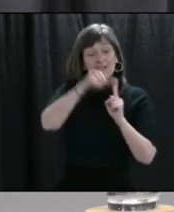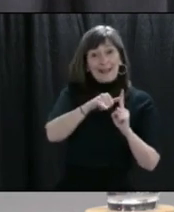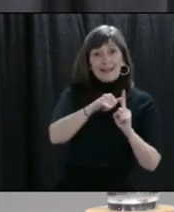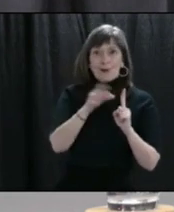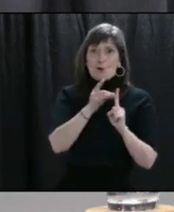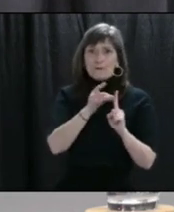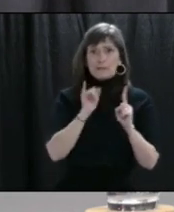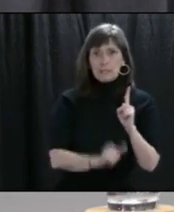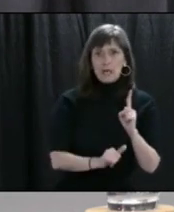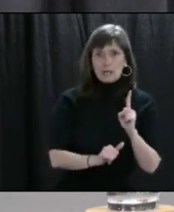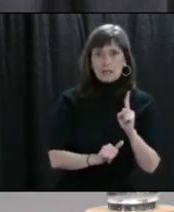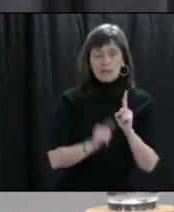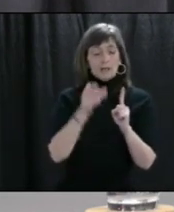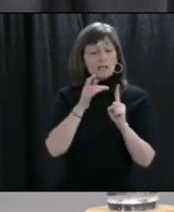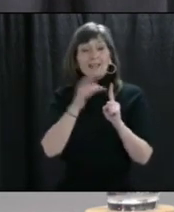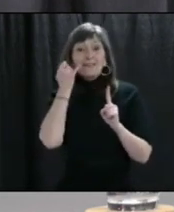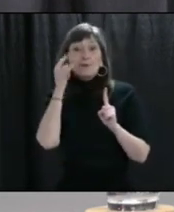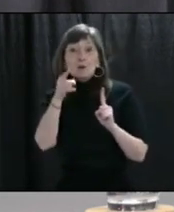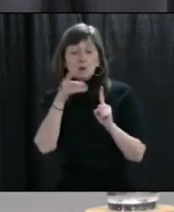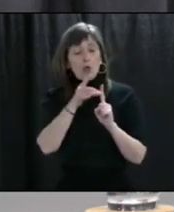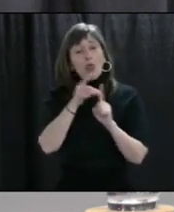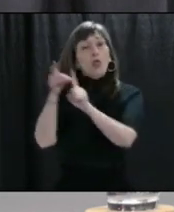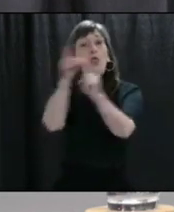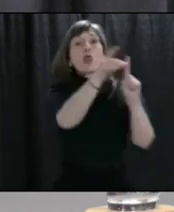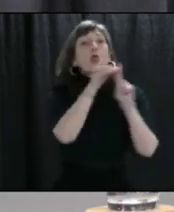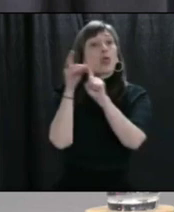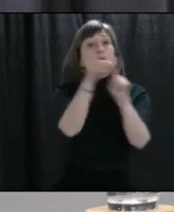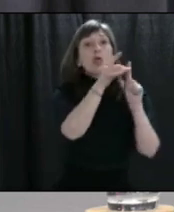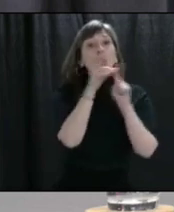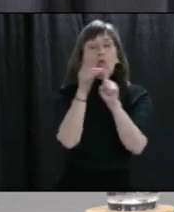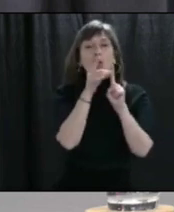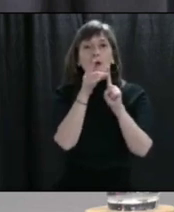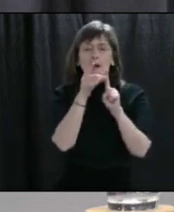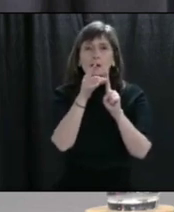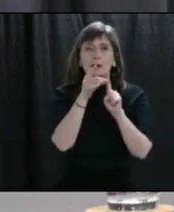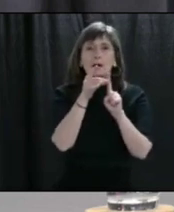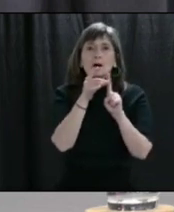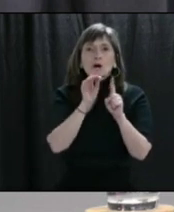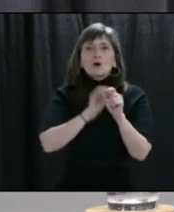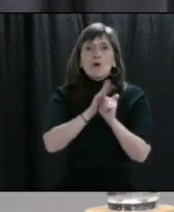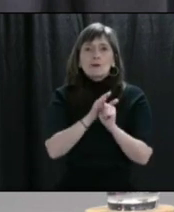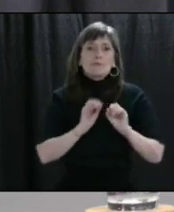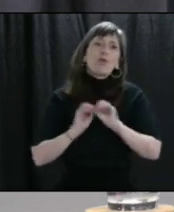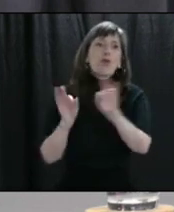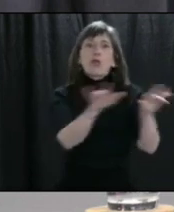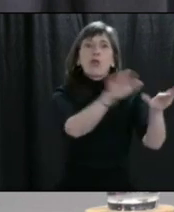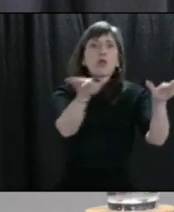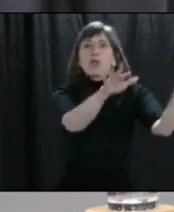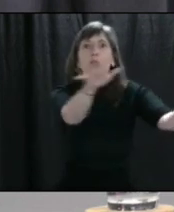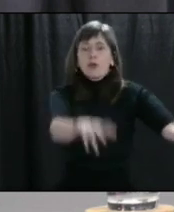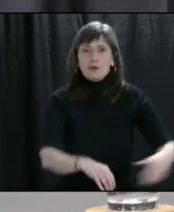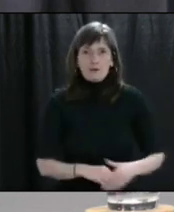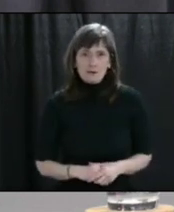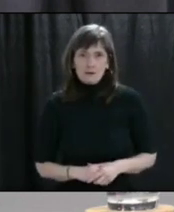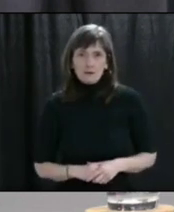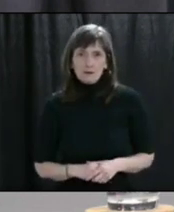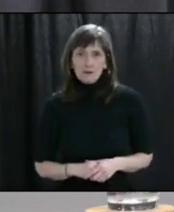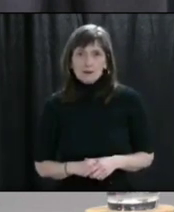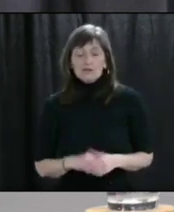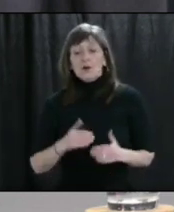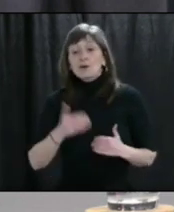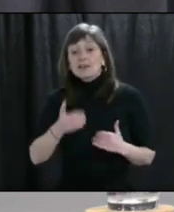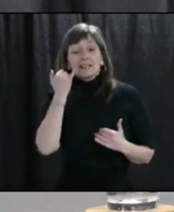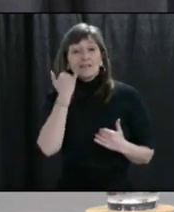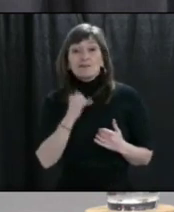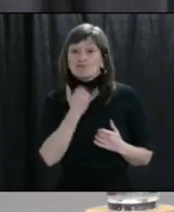The time to get this right is now, and the repercussions of not getting that right will echo over the next weeks and